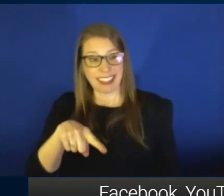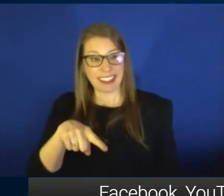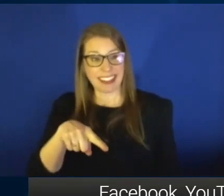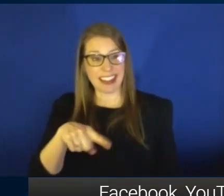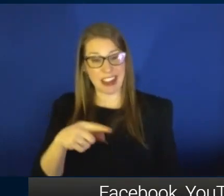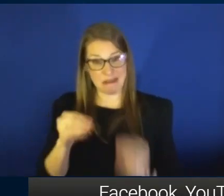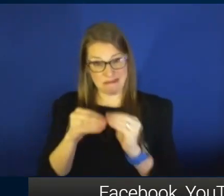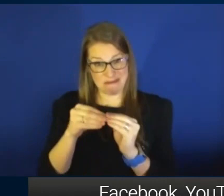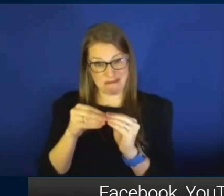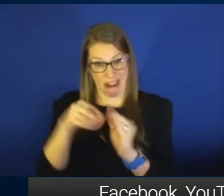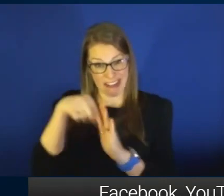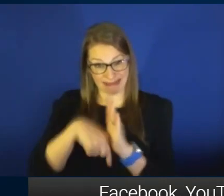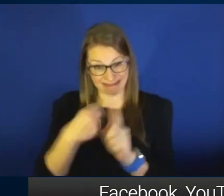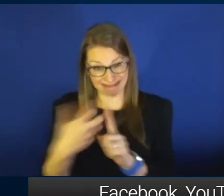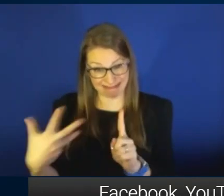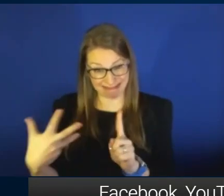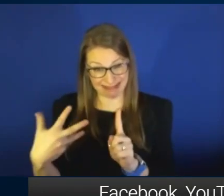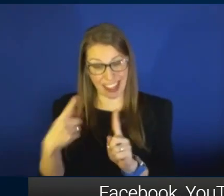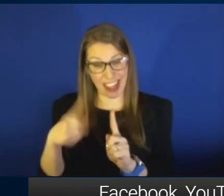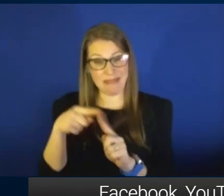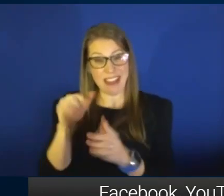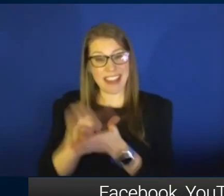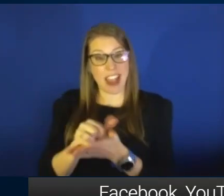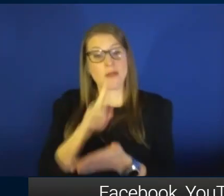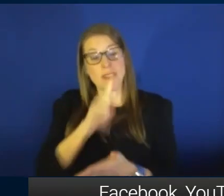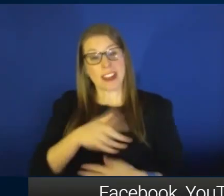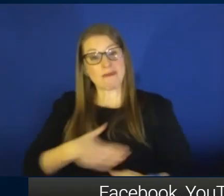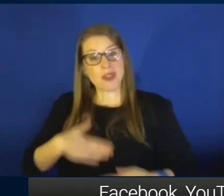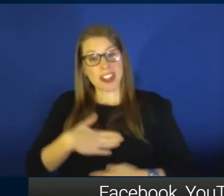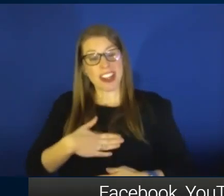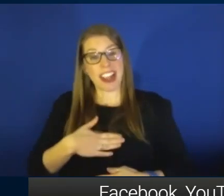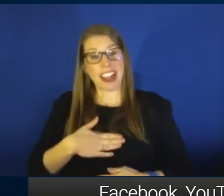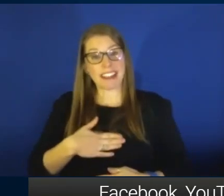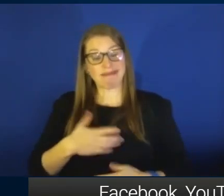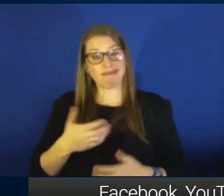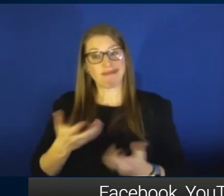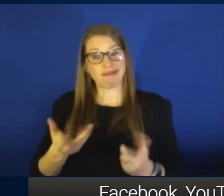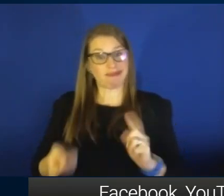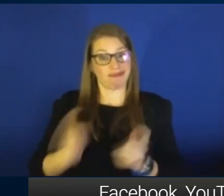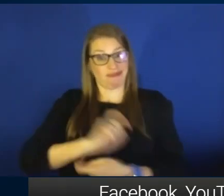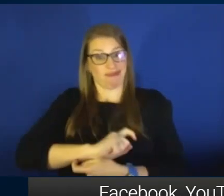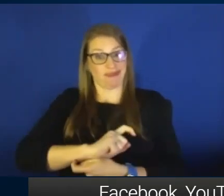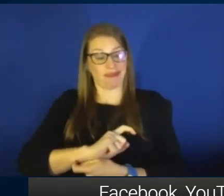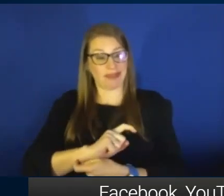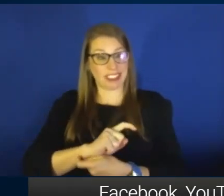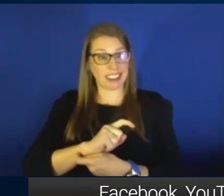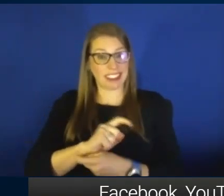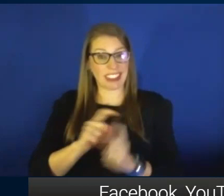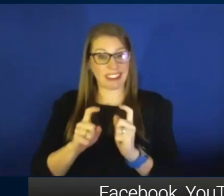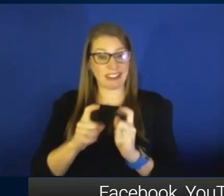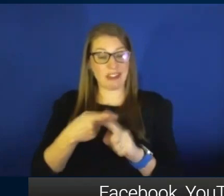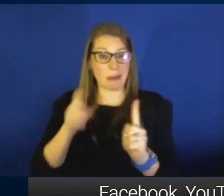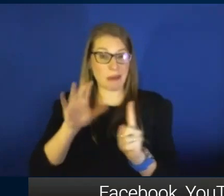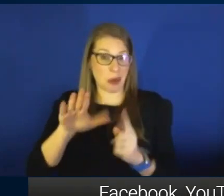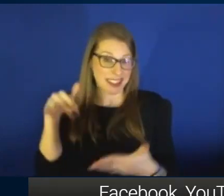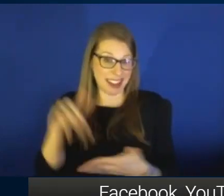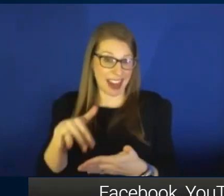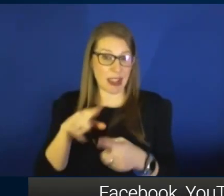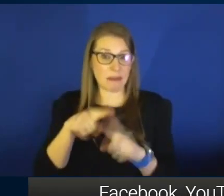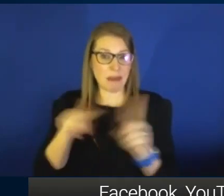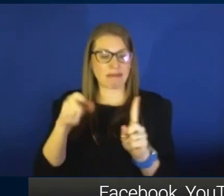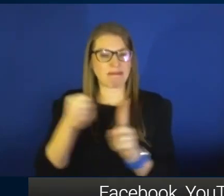details about that? We appreciate your shift in what you study. But explain that a little bit more for people.